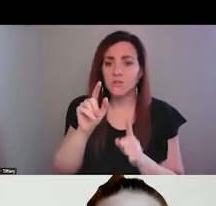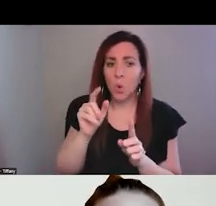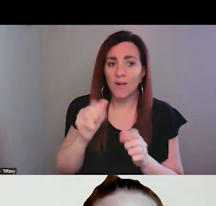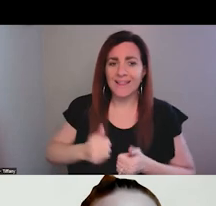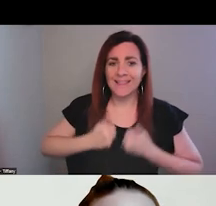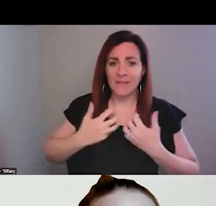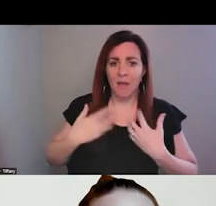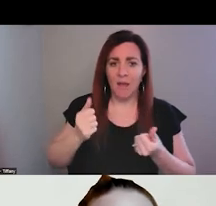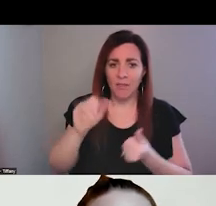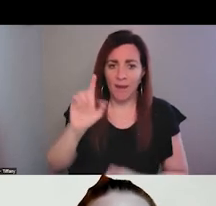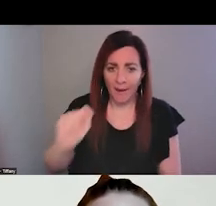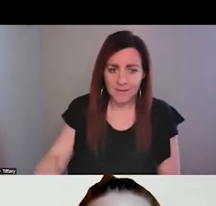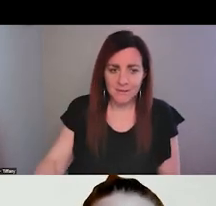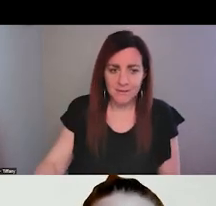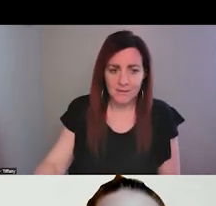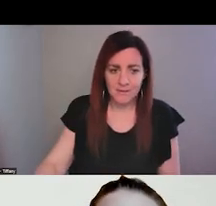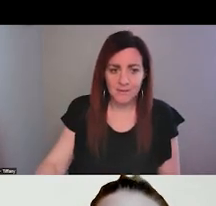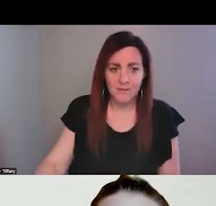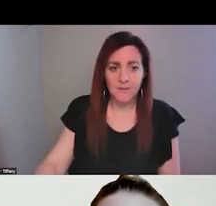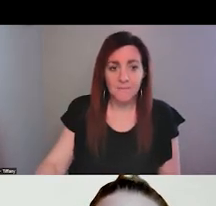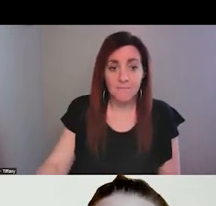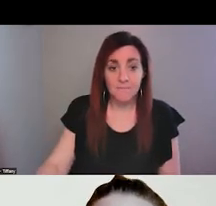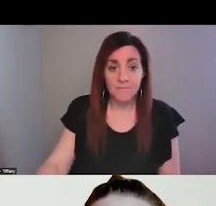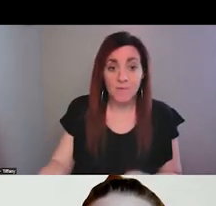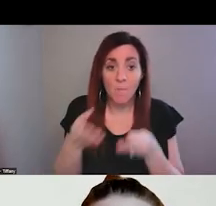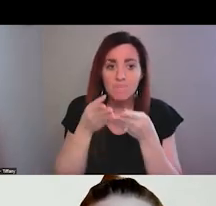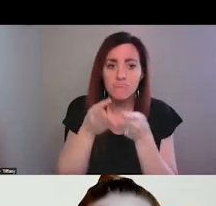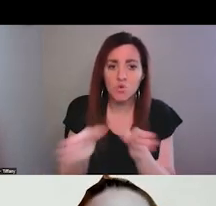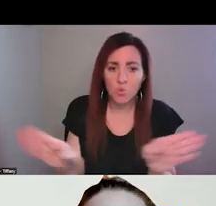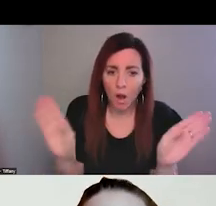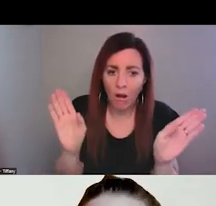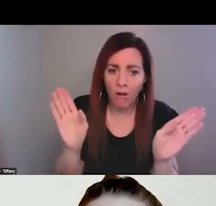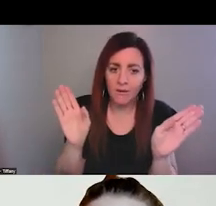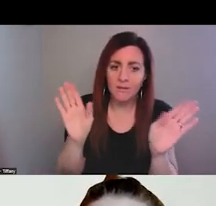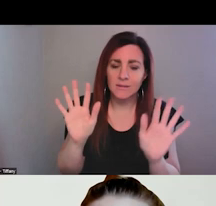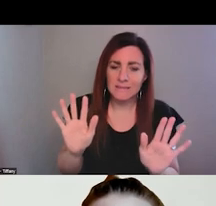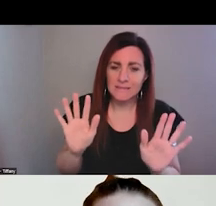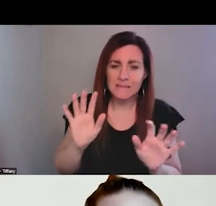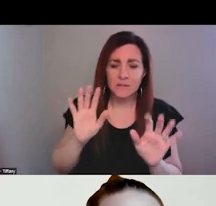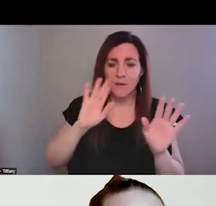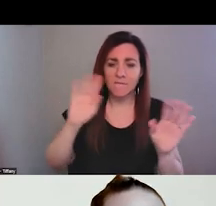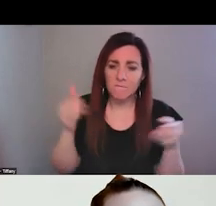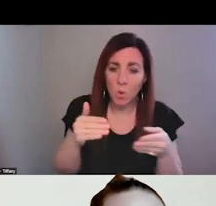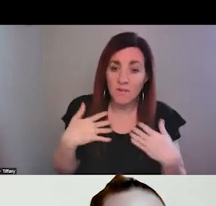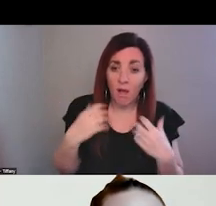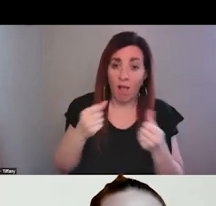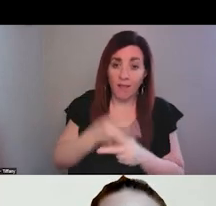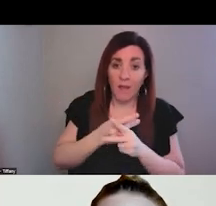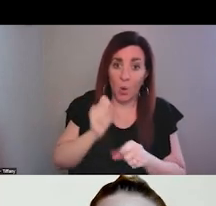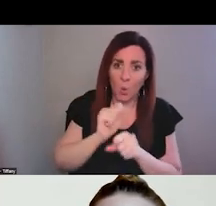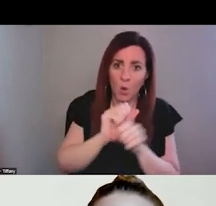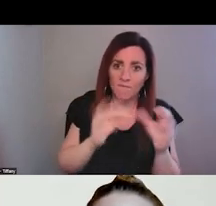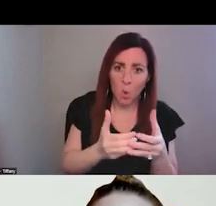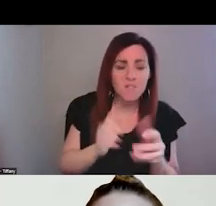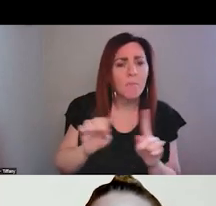broad, um, healthcare package, really focused on the healthcare workforce, but most relevant for this group. Um, there are some